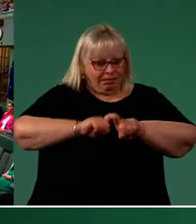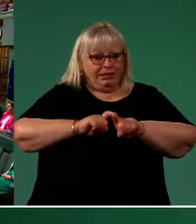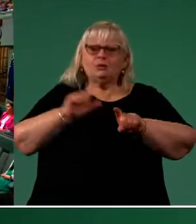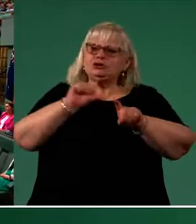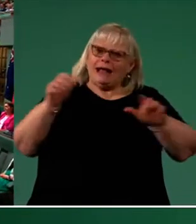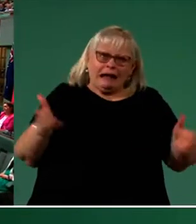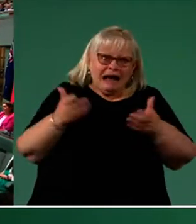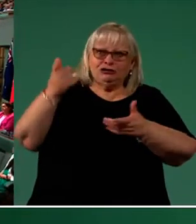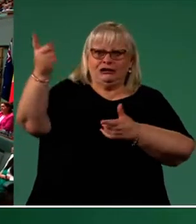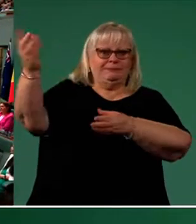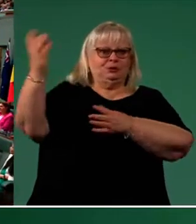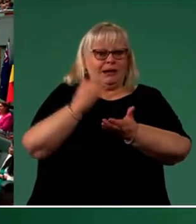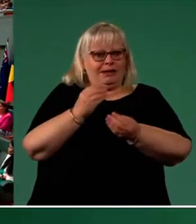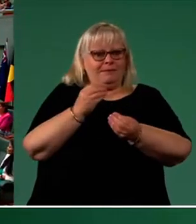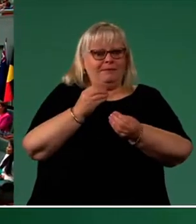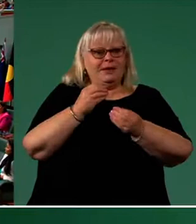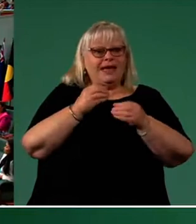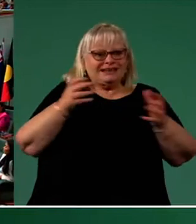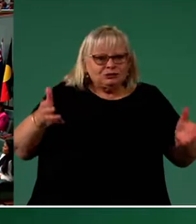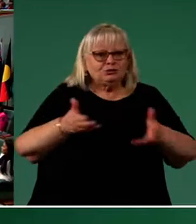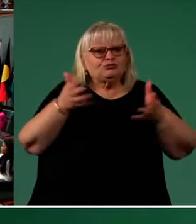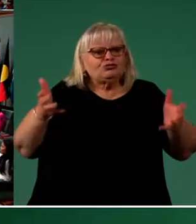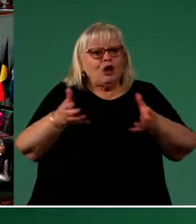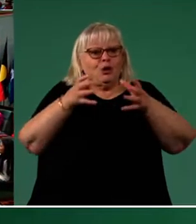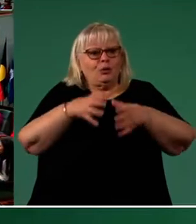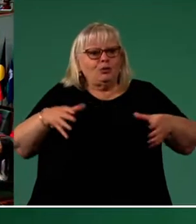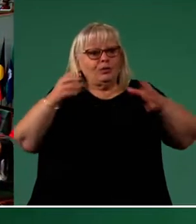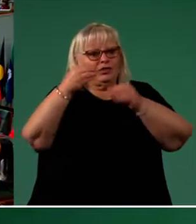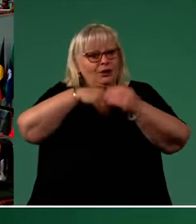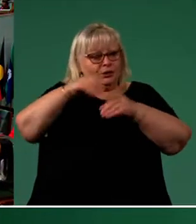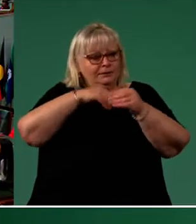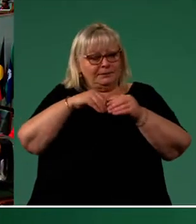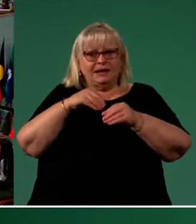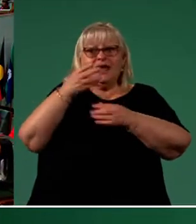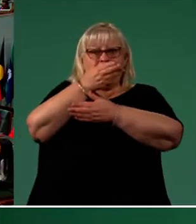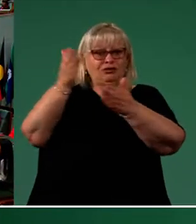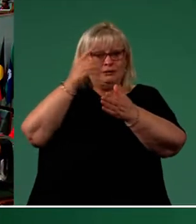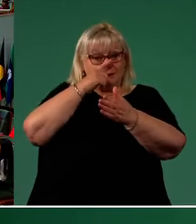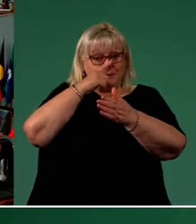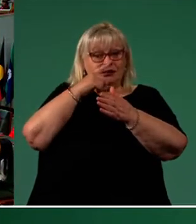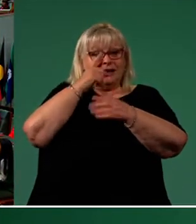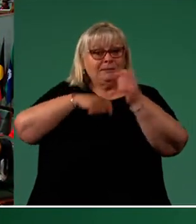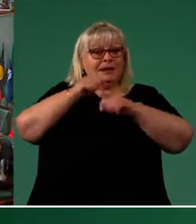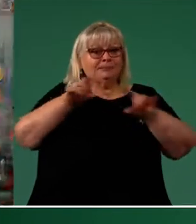here to contribute to growing our economy and to become Australian citizens just like my parents did.